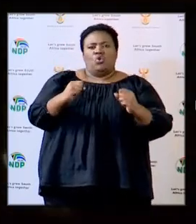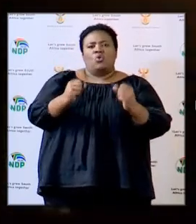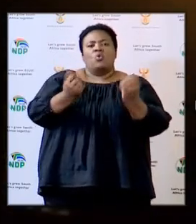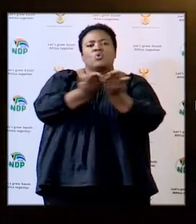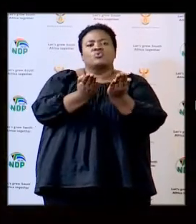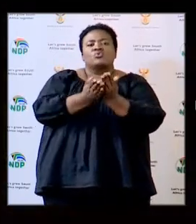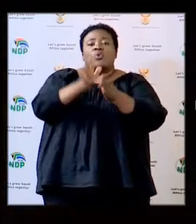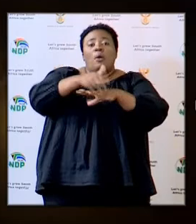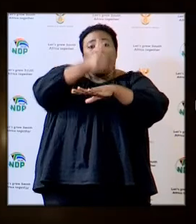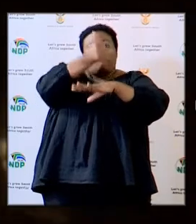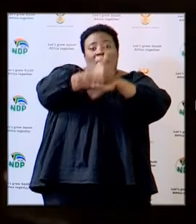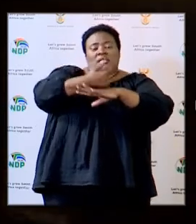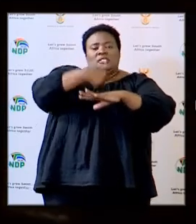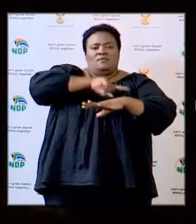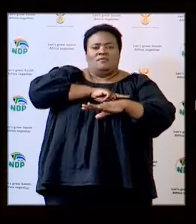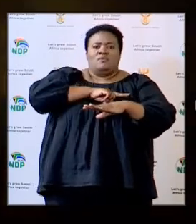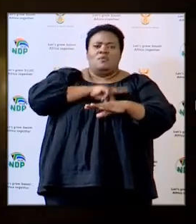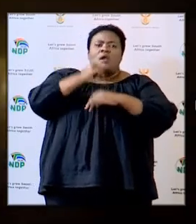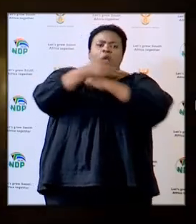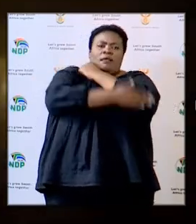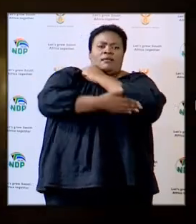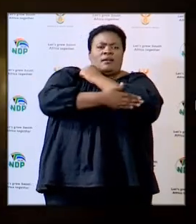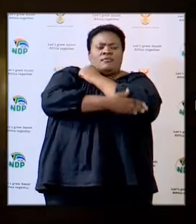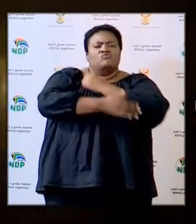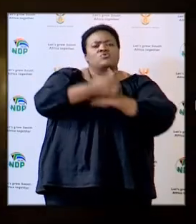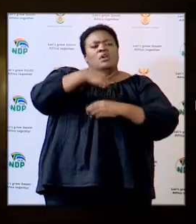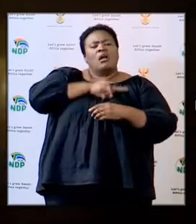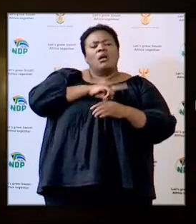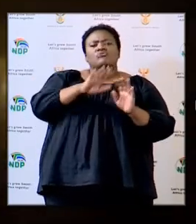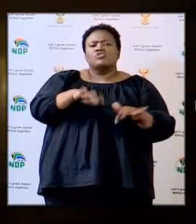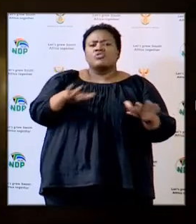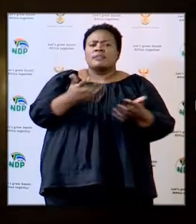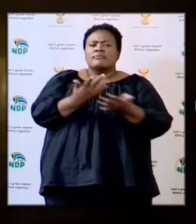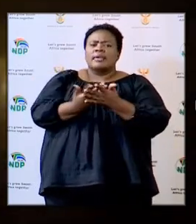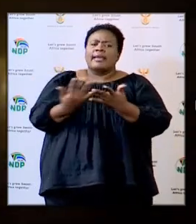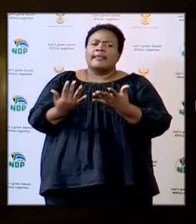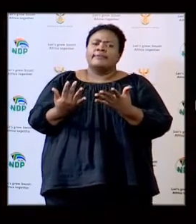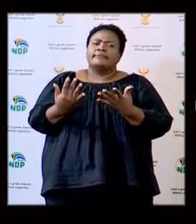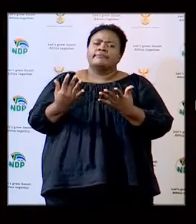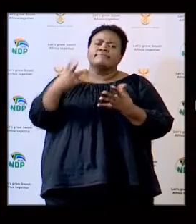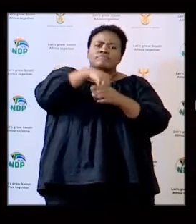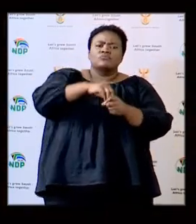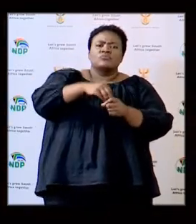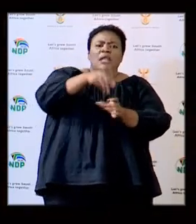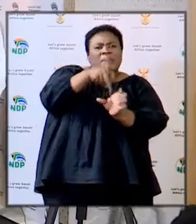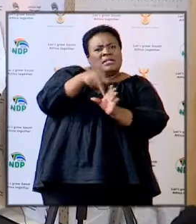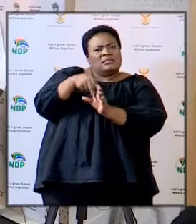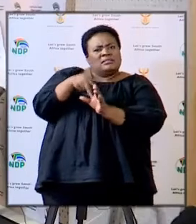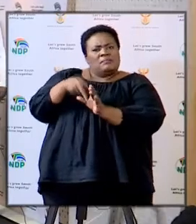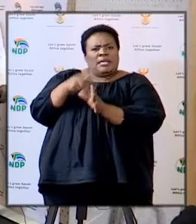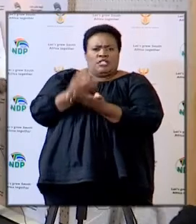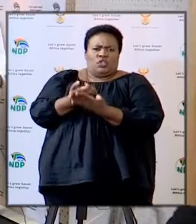skill base for our country so that our children can contribute to the economy of this country thank you so much